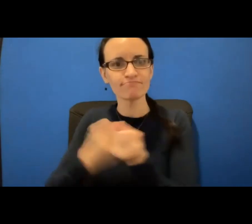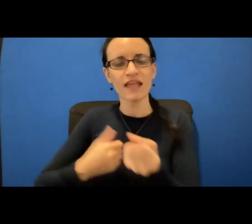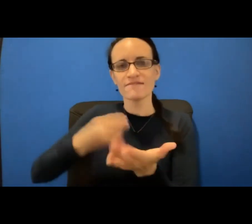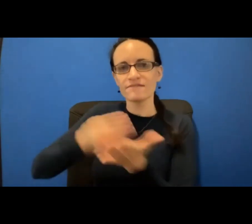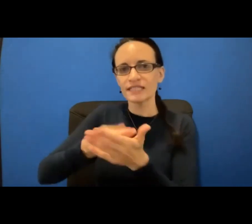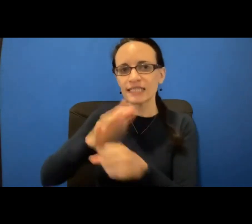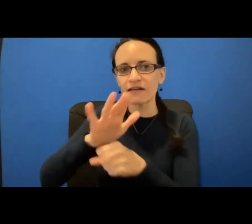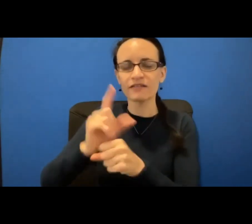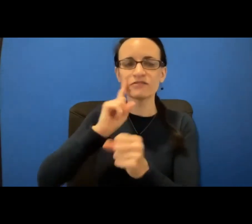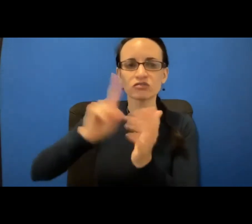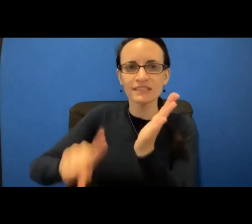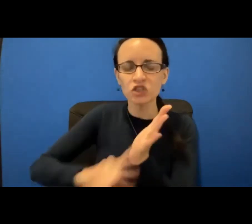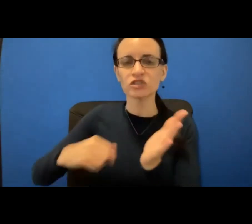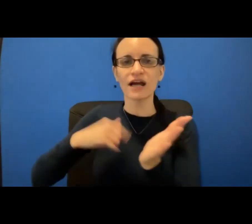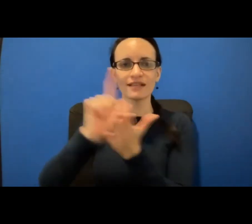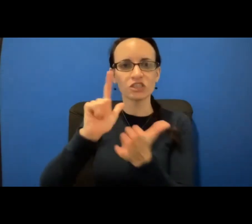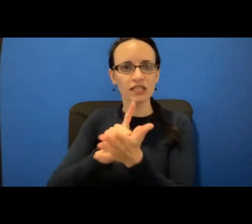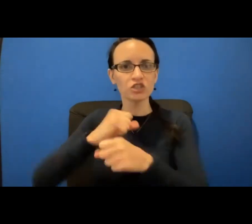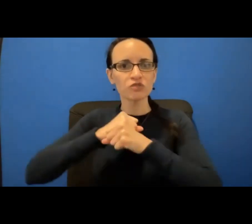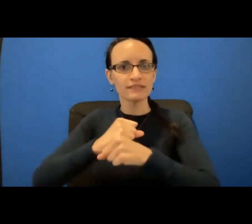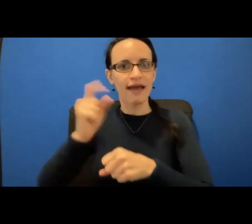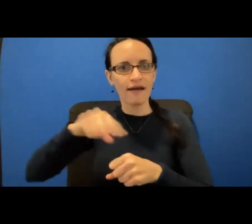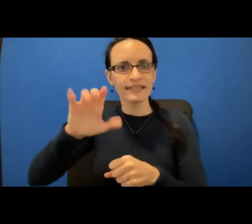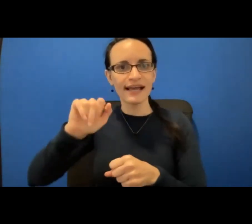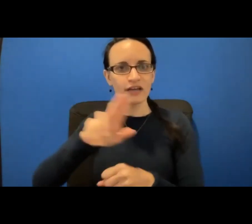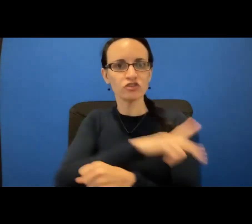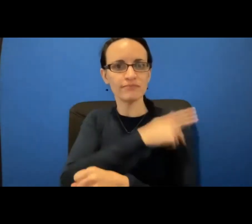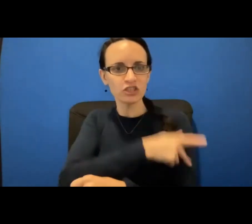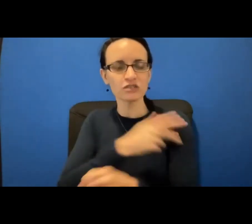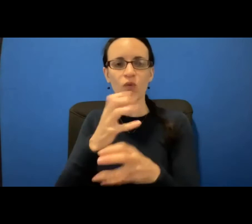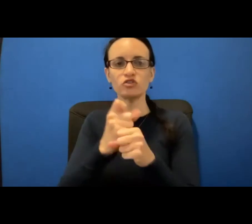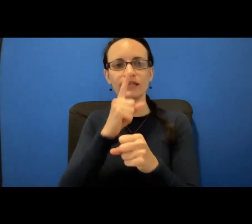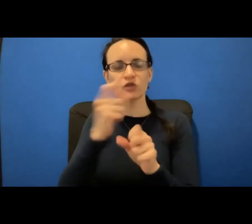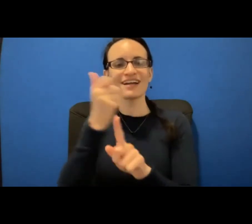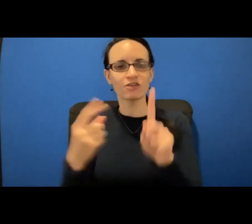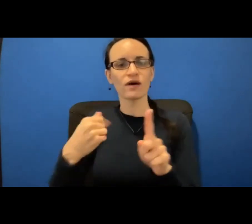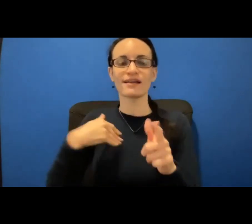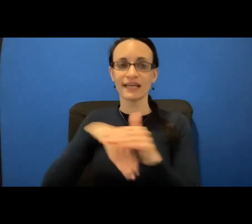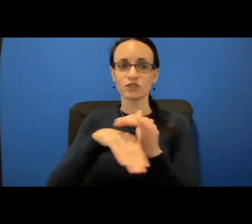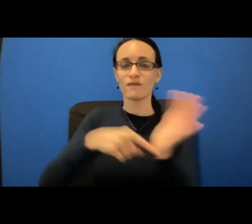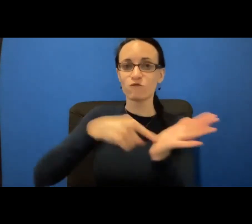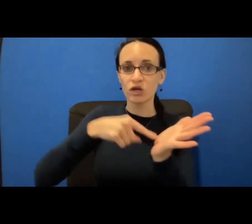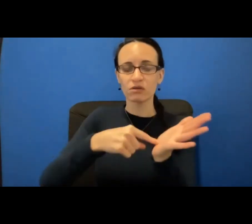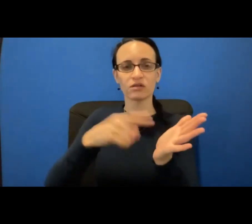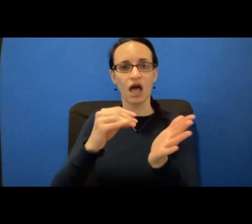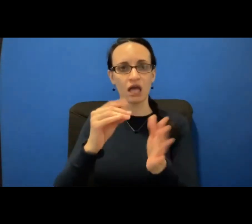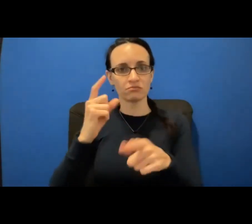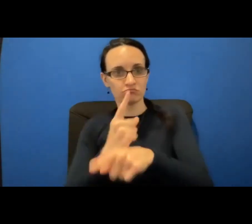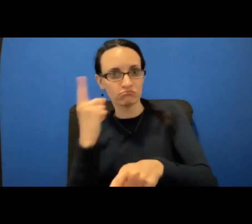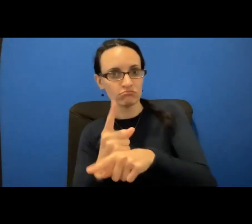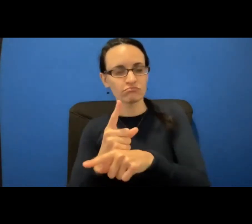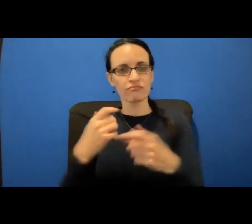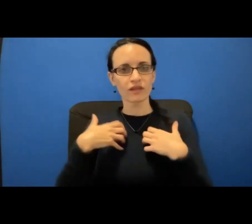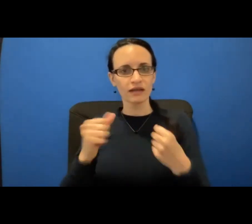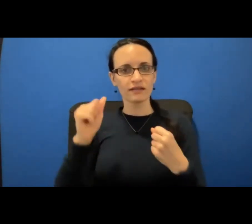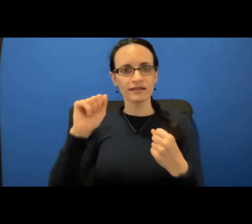legislation that protects cancer patients. Everyone has access to affordable and adequate health care, and that